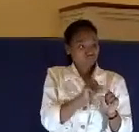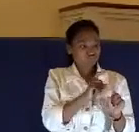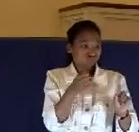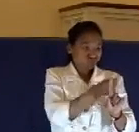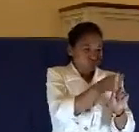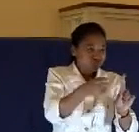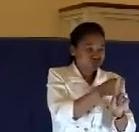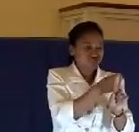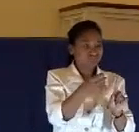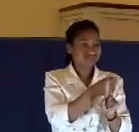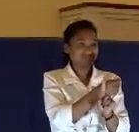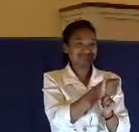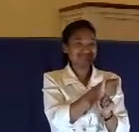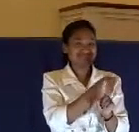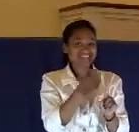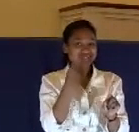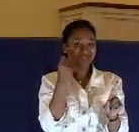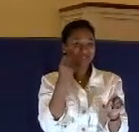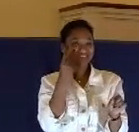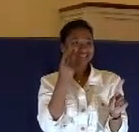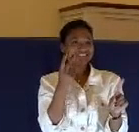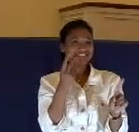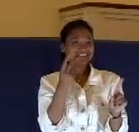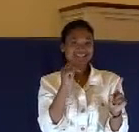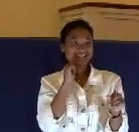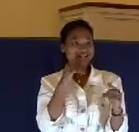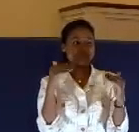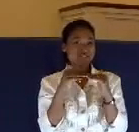You talk about injustice and abuse.